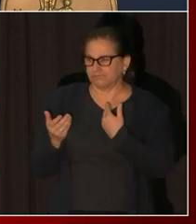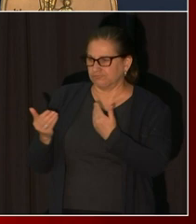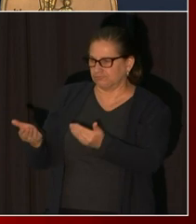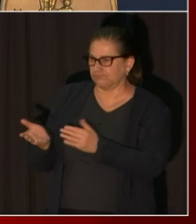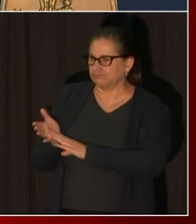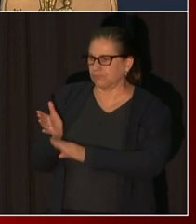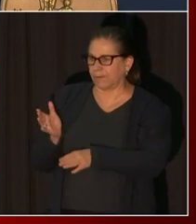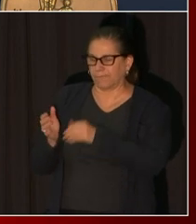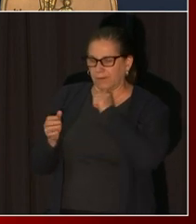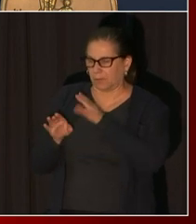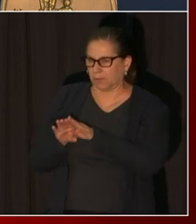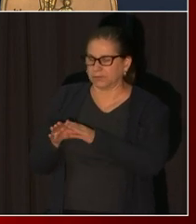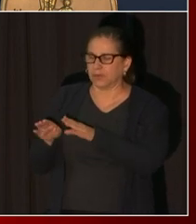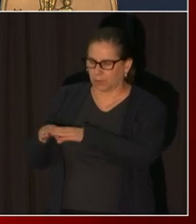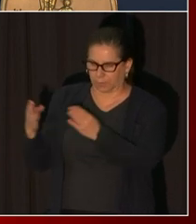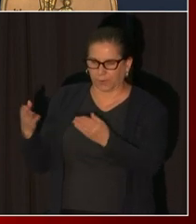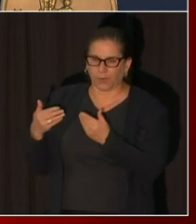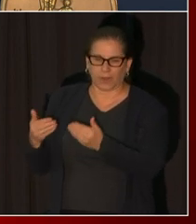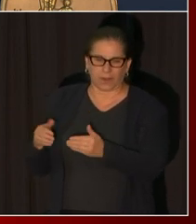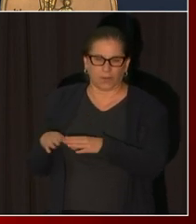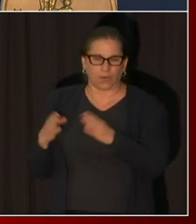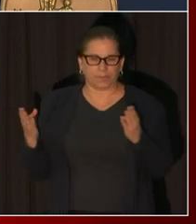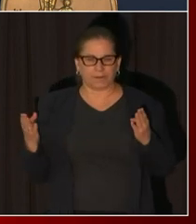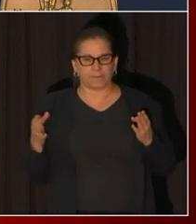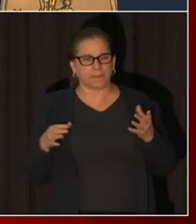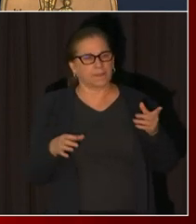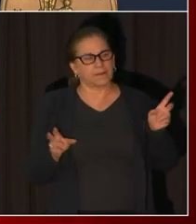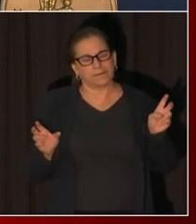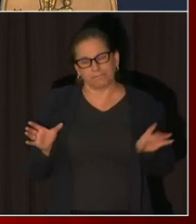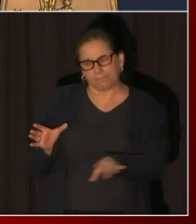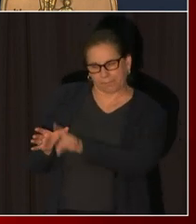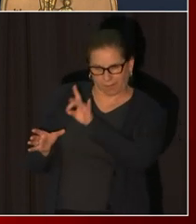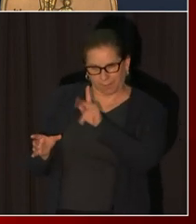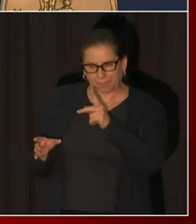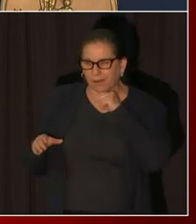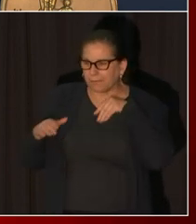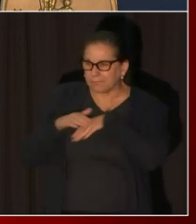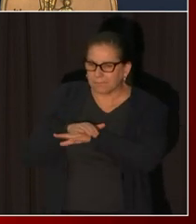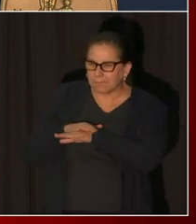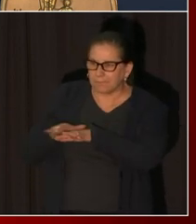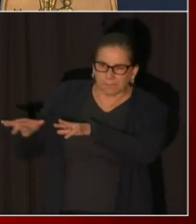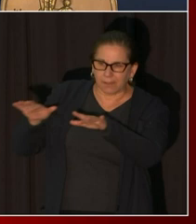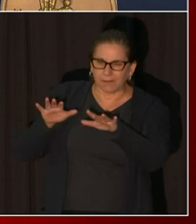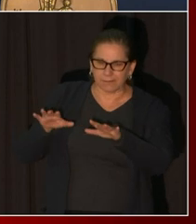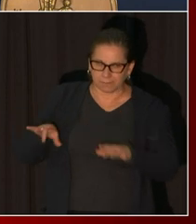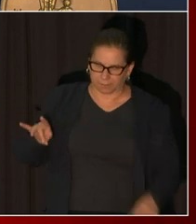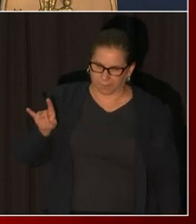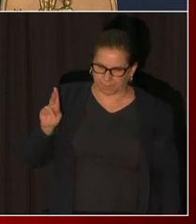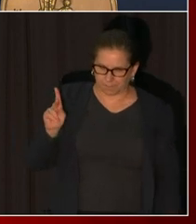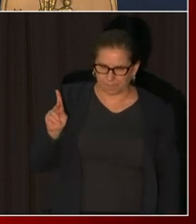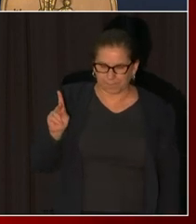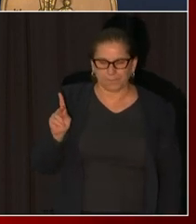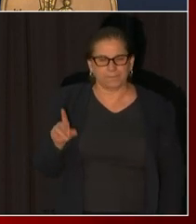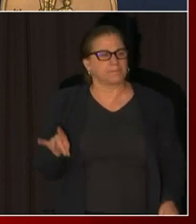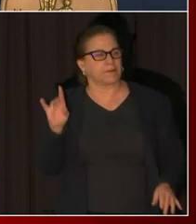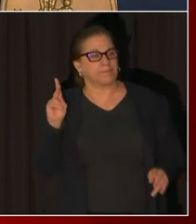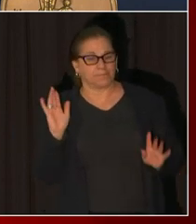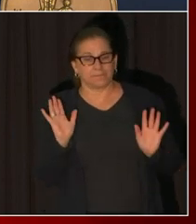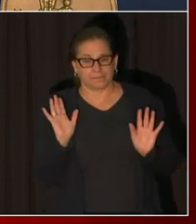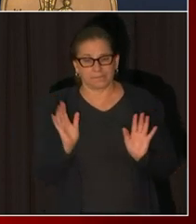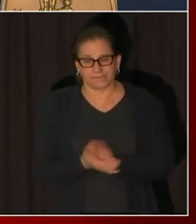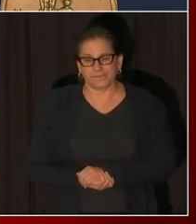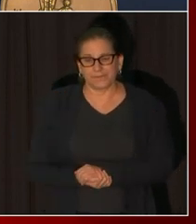and front door pickup. So today those applications will be available they will go live at 1 p.m